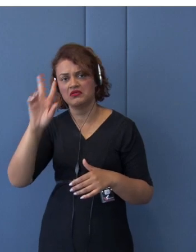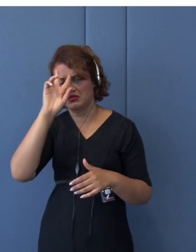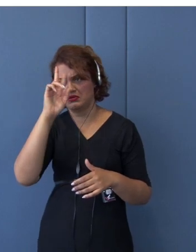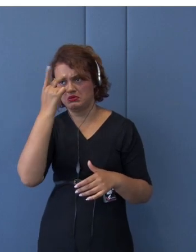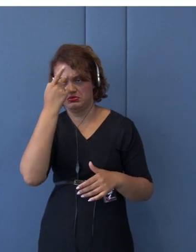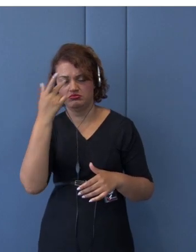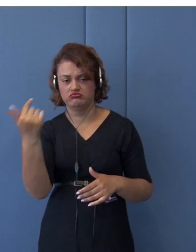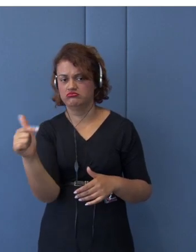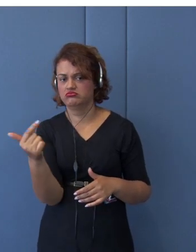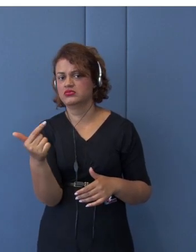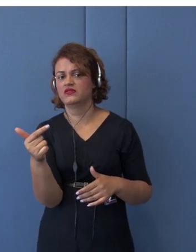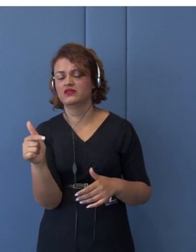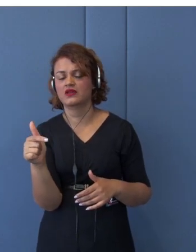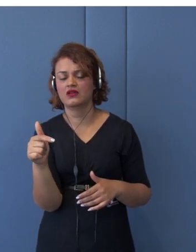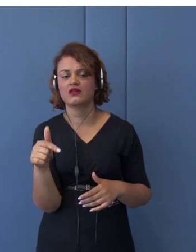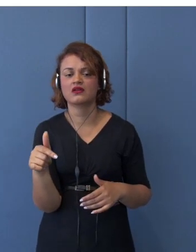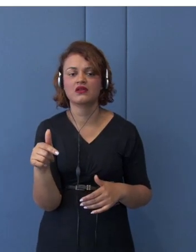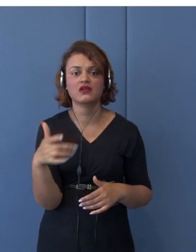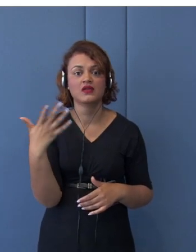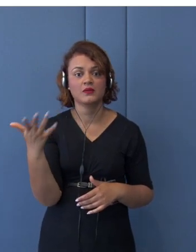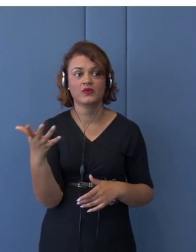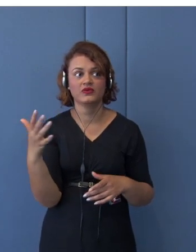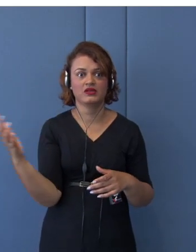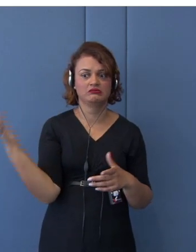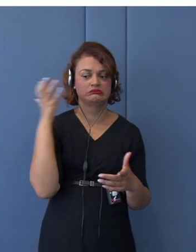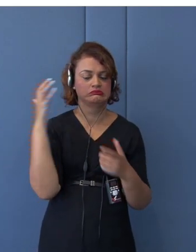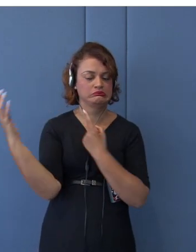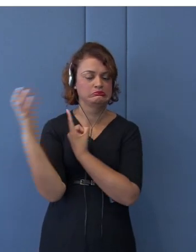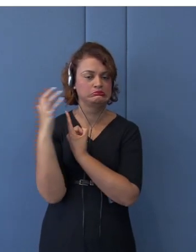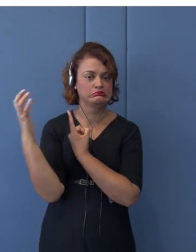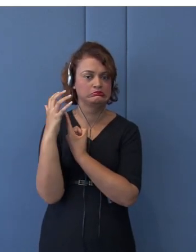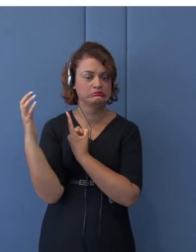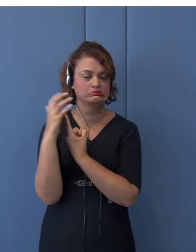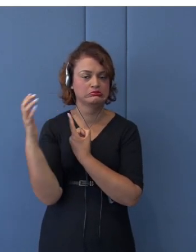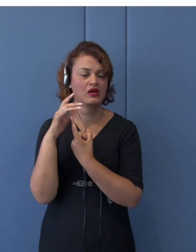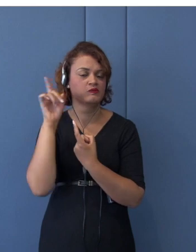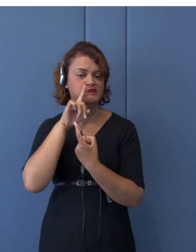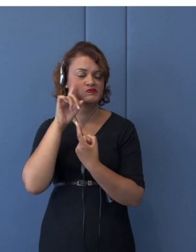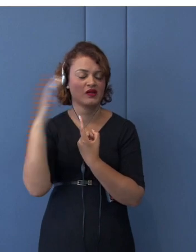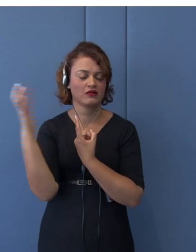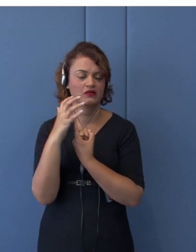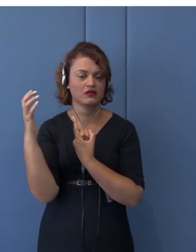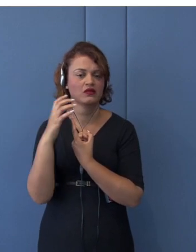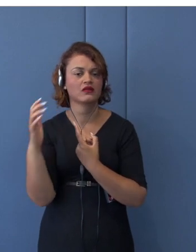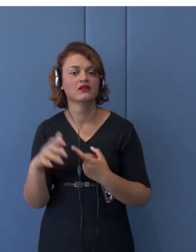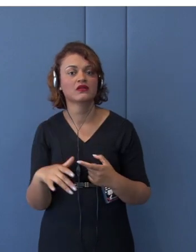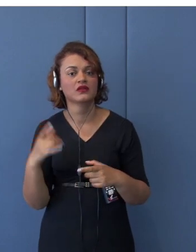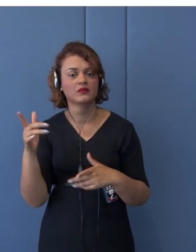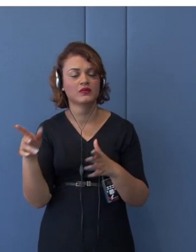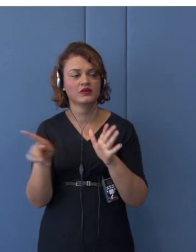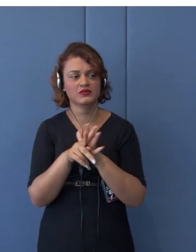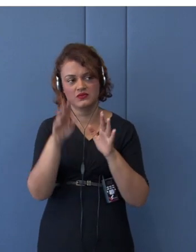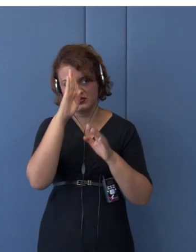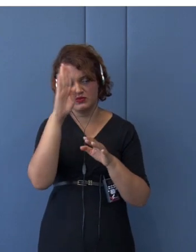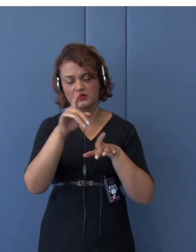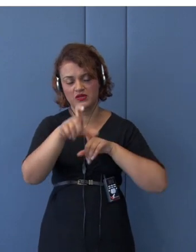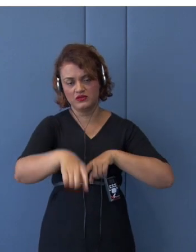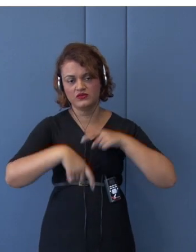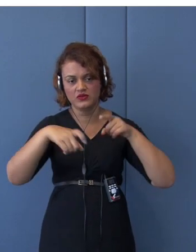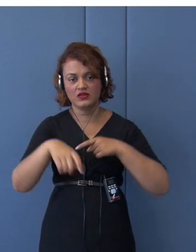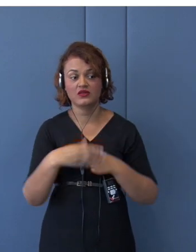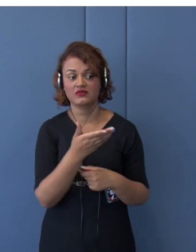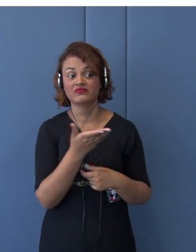.S. pressure, particularly with regard to agriculture protection. So, you see, this has been the